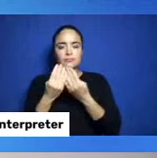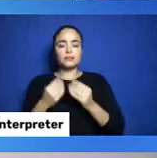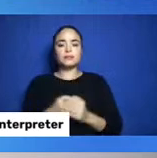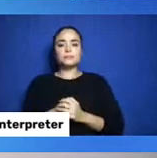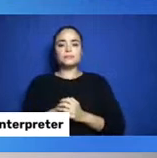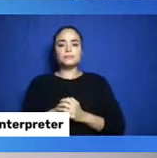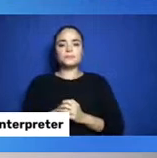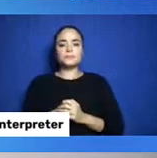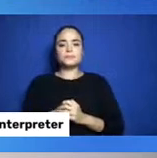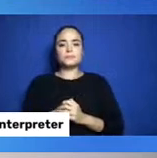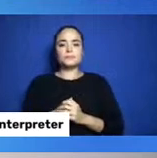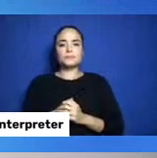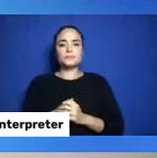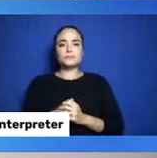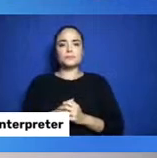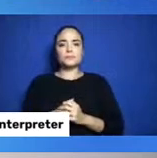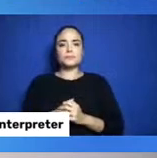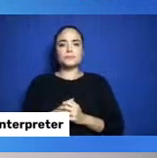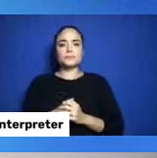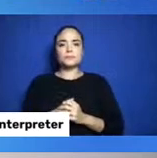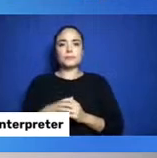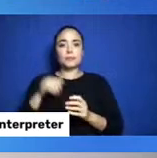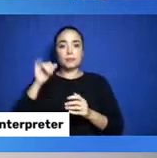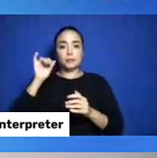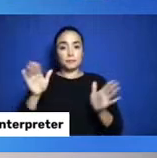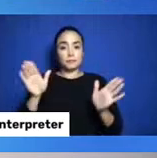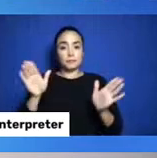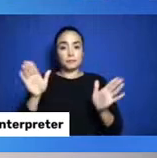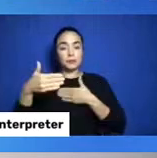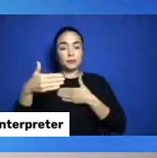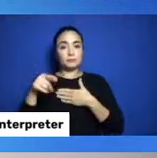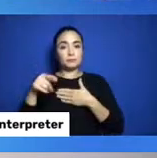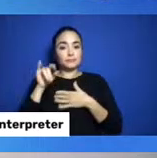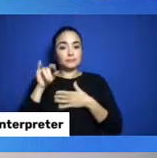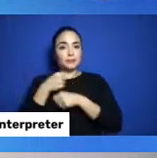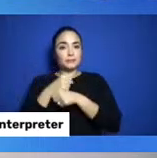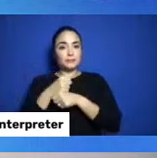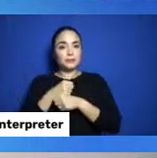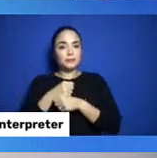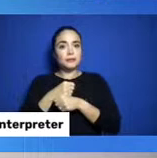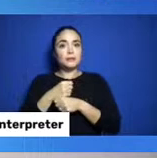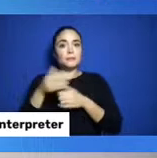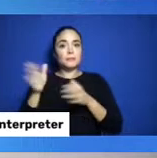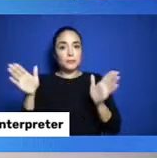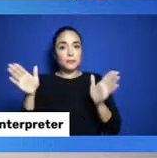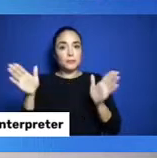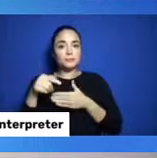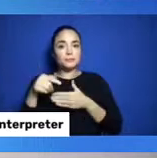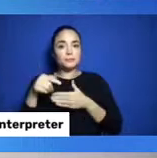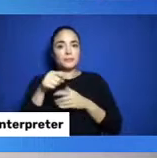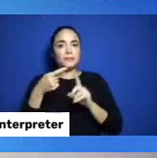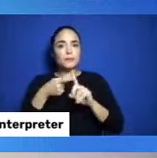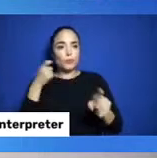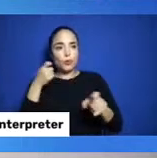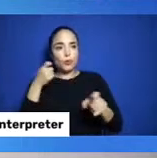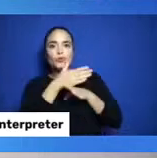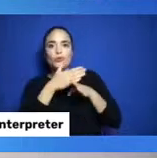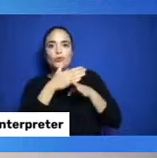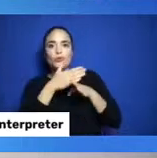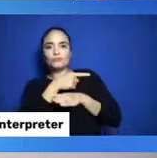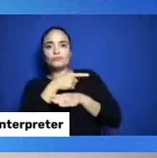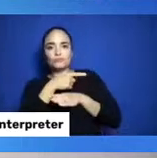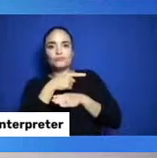made a container. And when you make a container out of a nice folded piece of wood, it's going to be really waterproof.